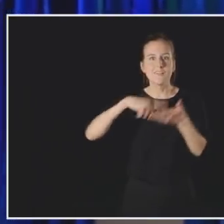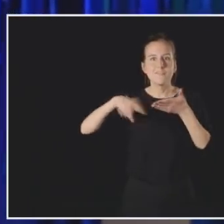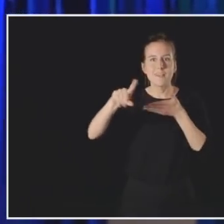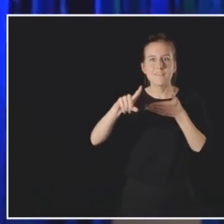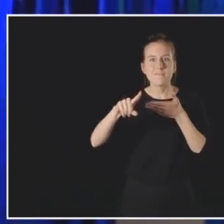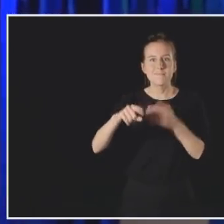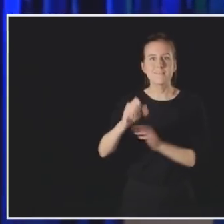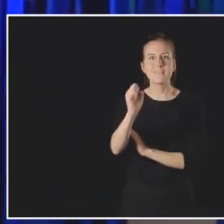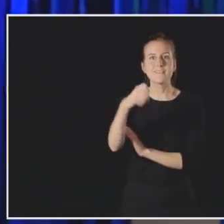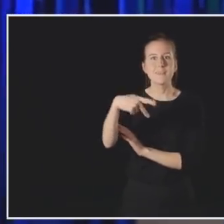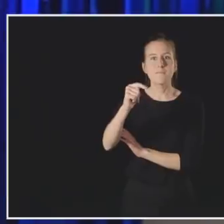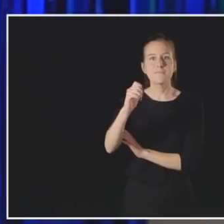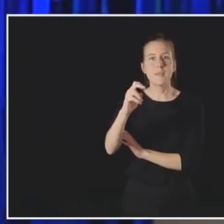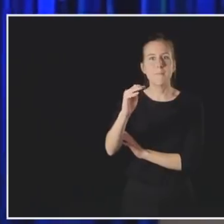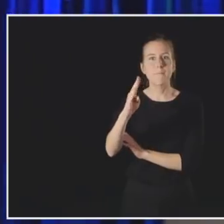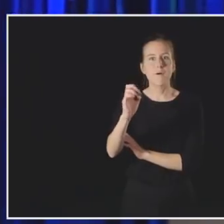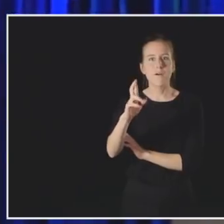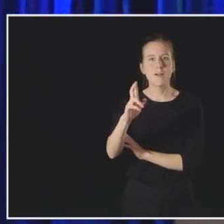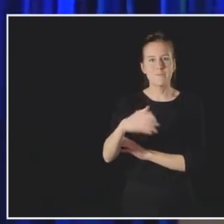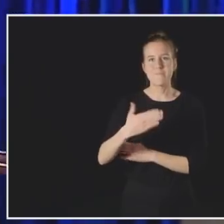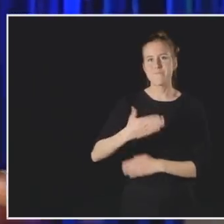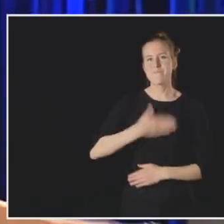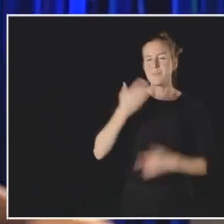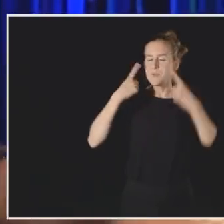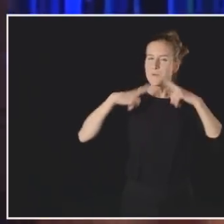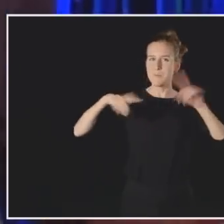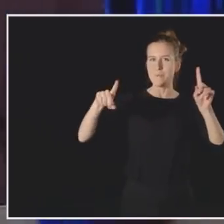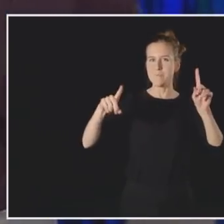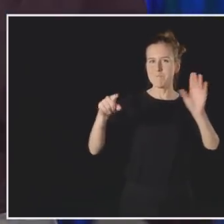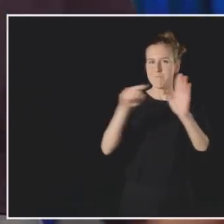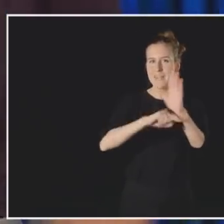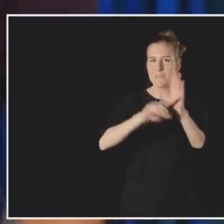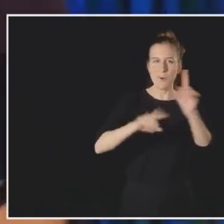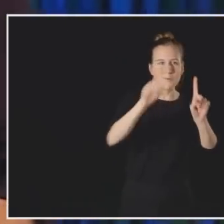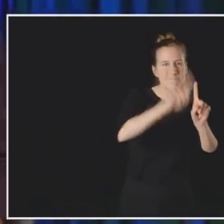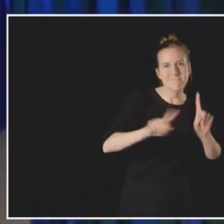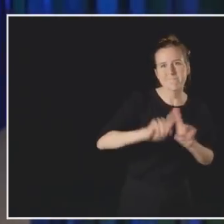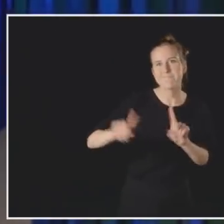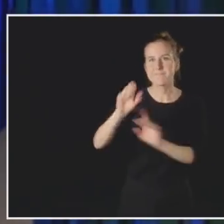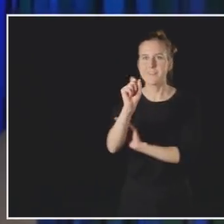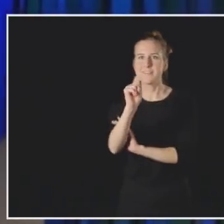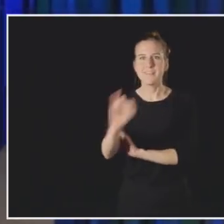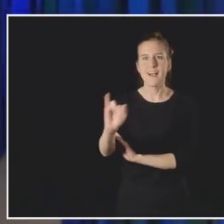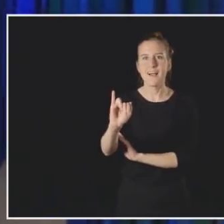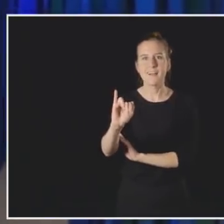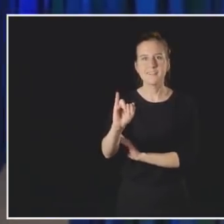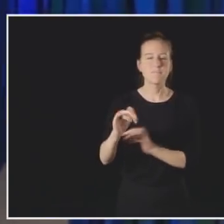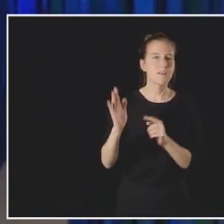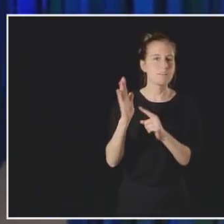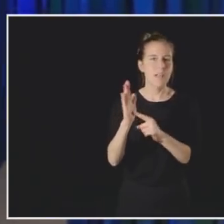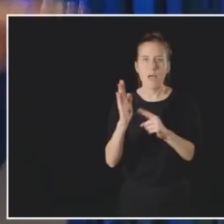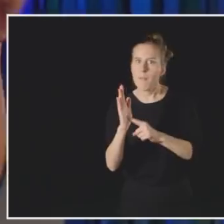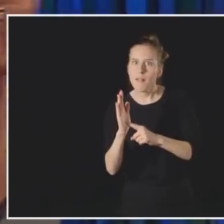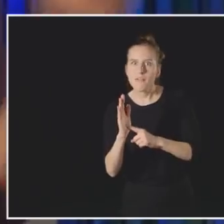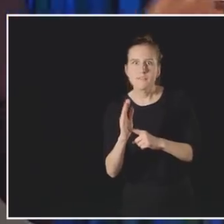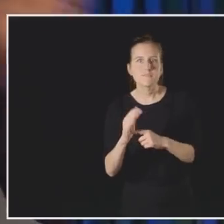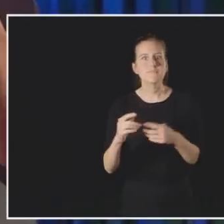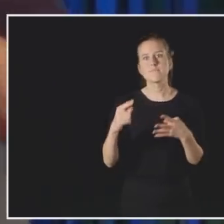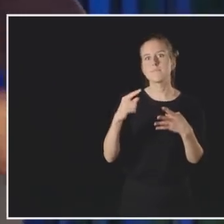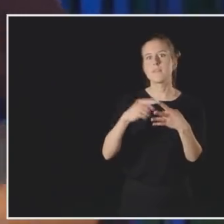last STI check was in September, and I'm happy to report that I was negative for chlamydia, gonorrhea,